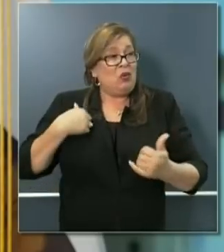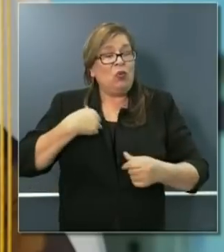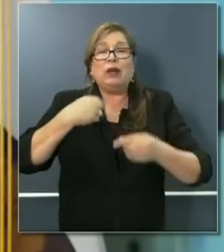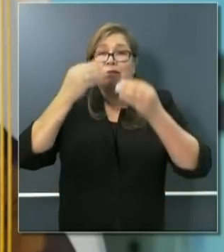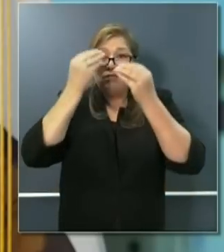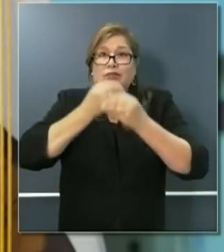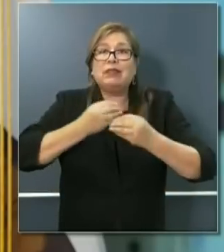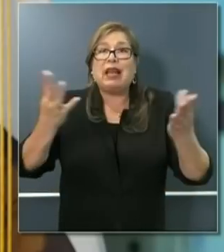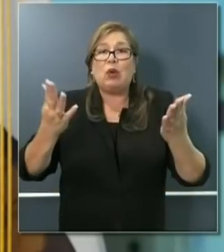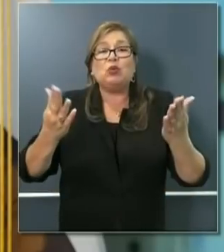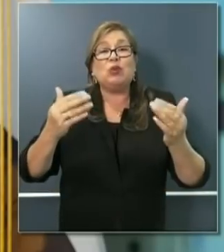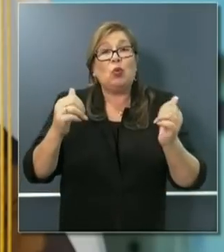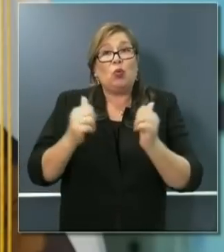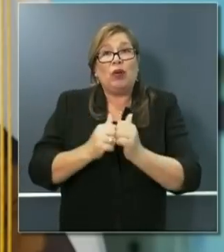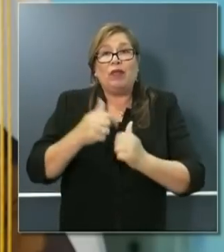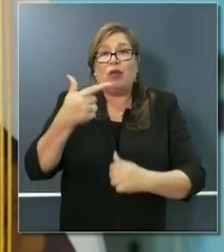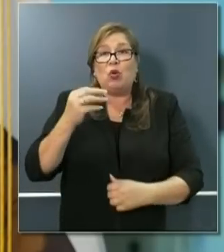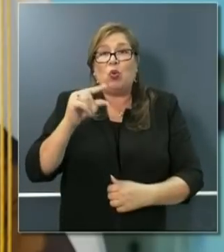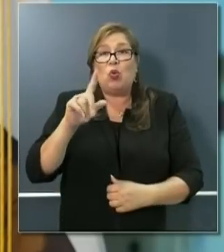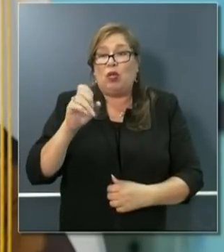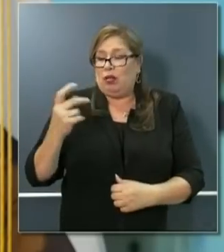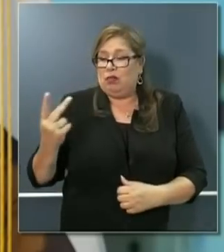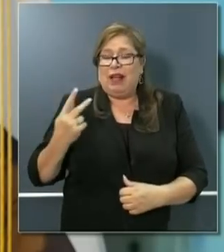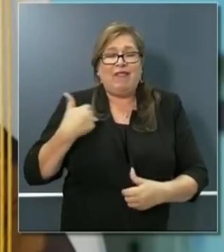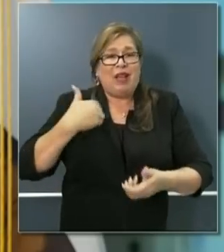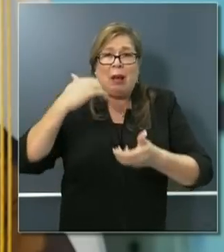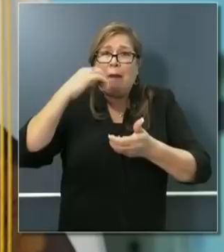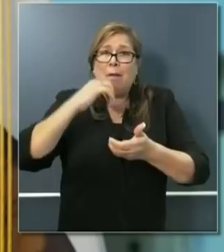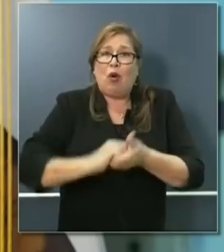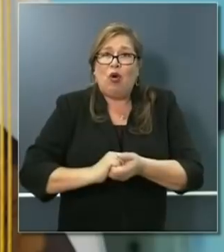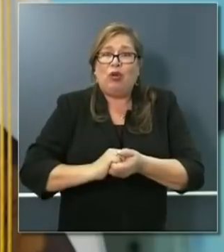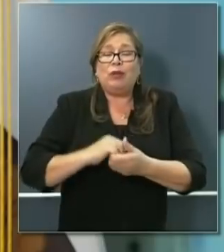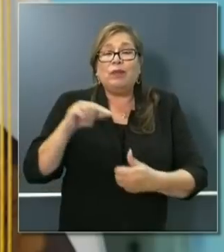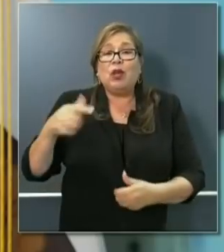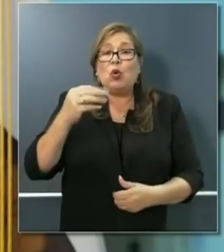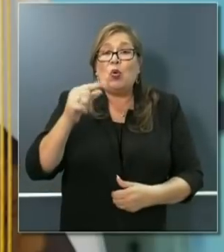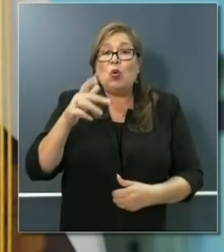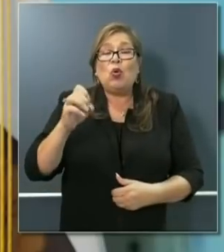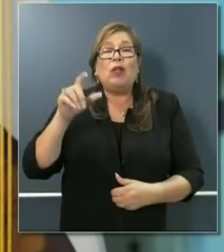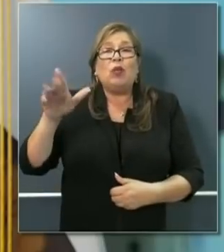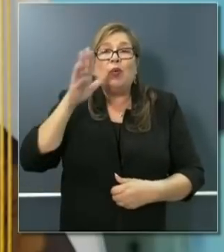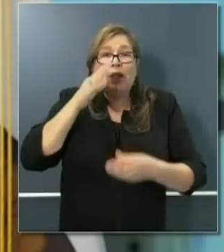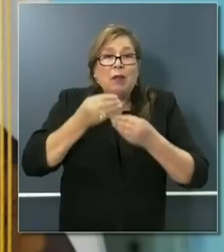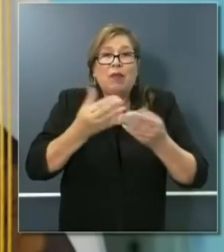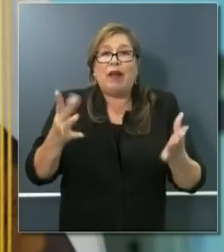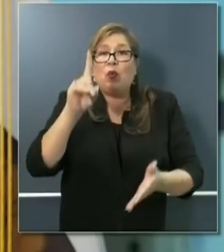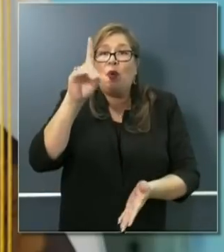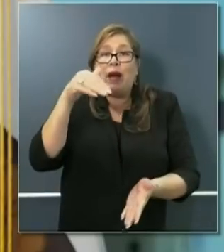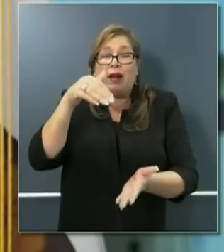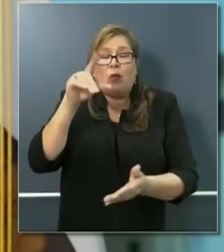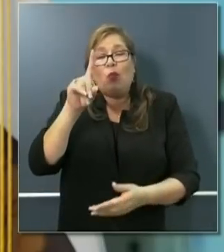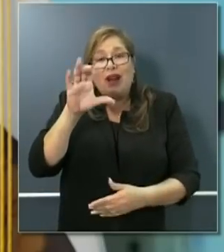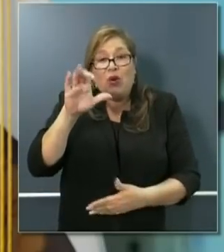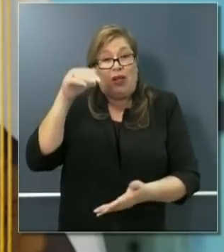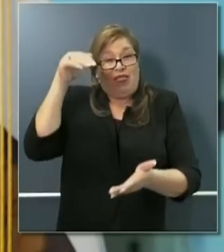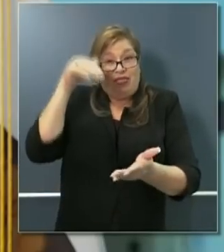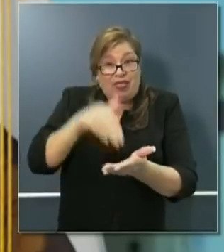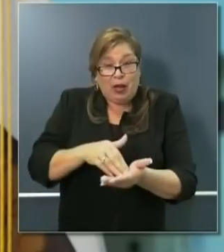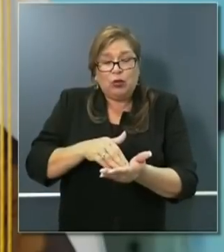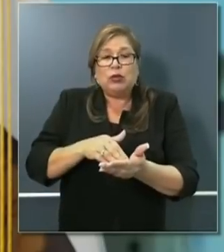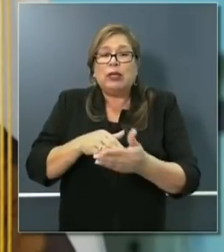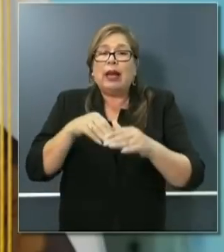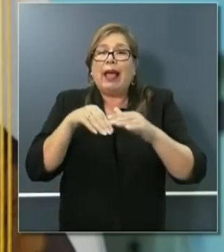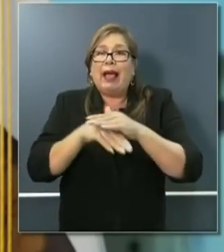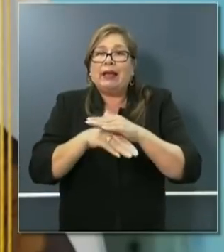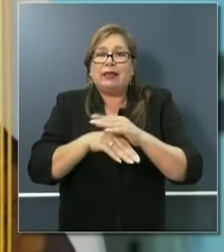with Google, a partnership where they are providing 100,000 points of access to improve